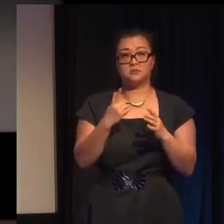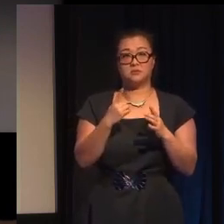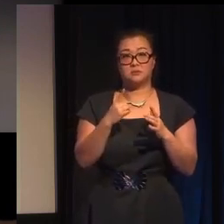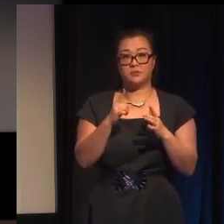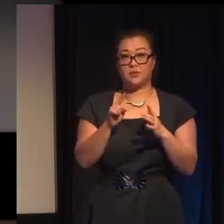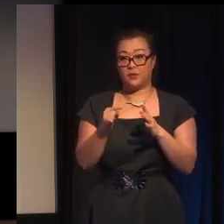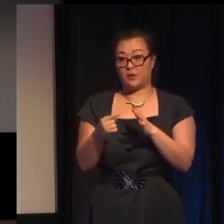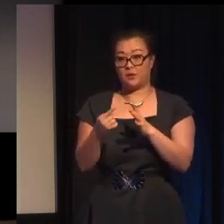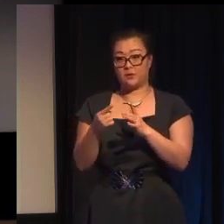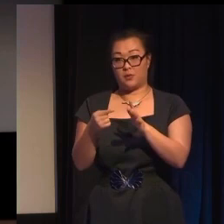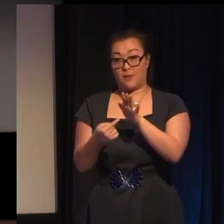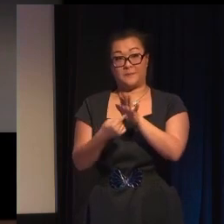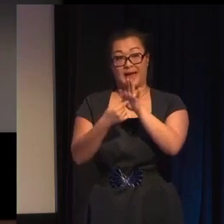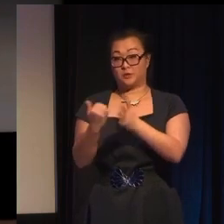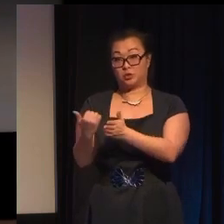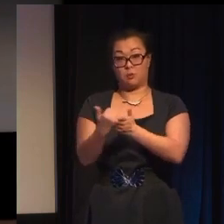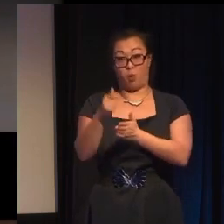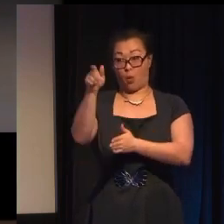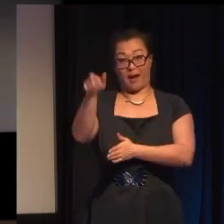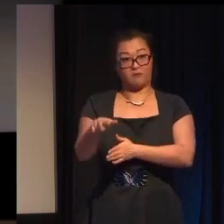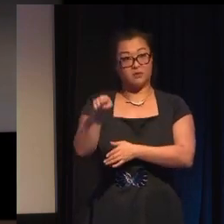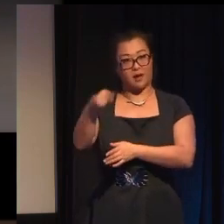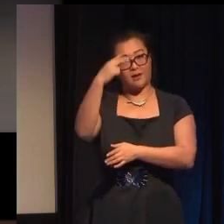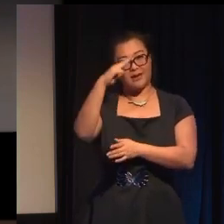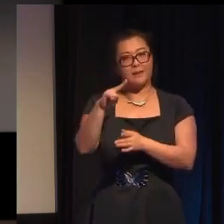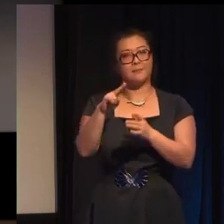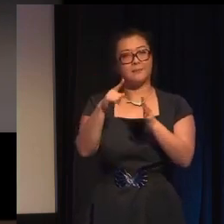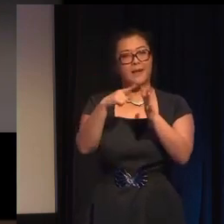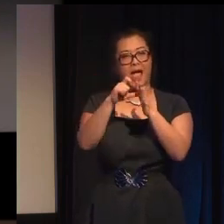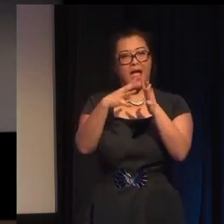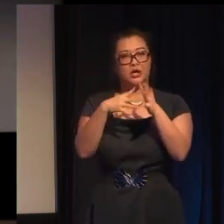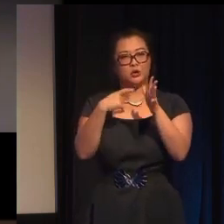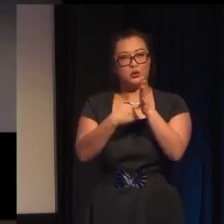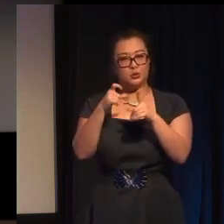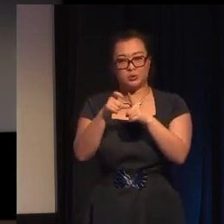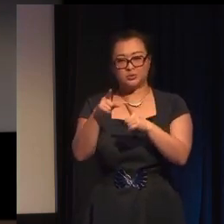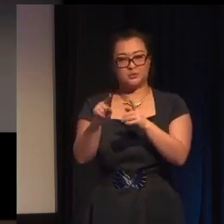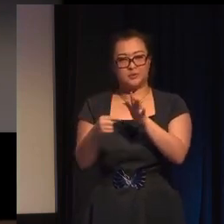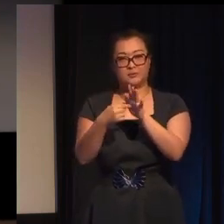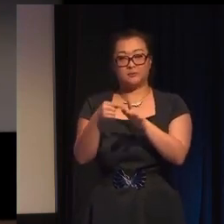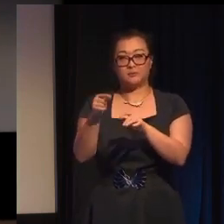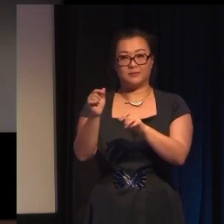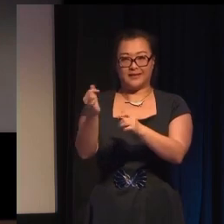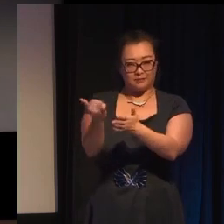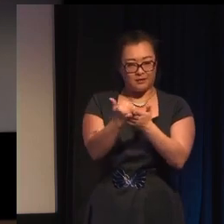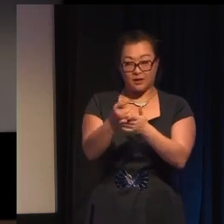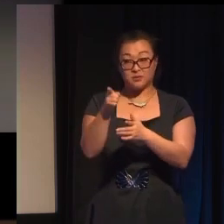character who slips the players cases and provides guidance and advice throughout the game into a woman